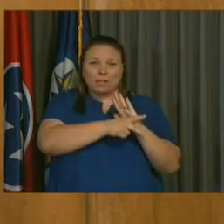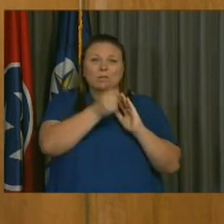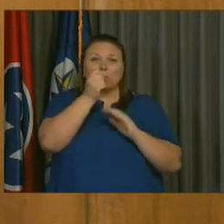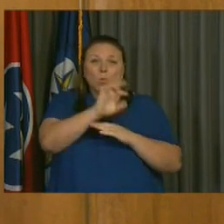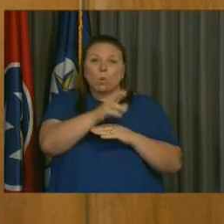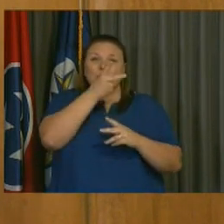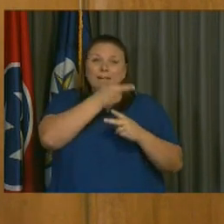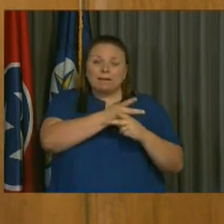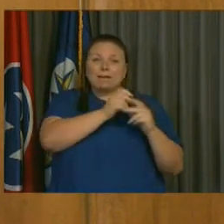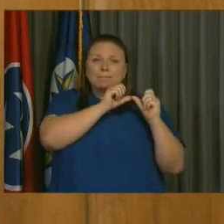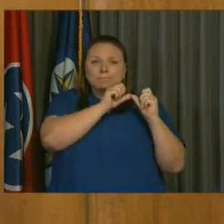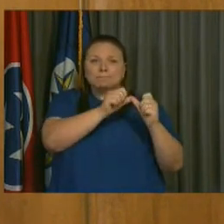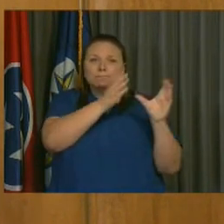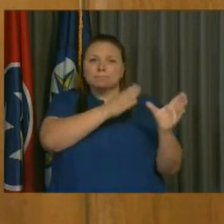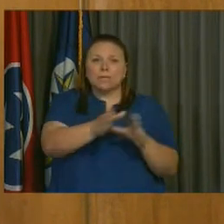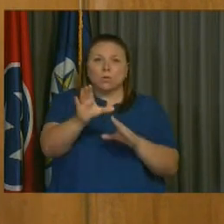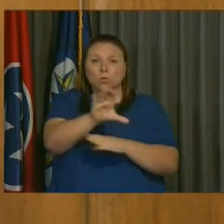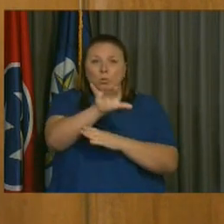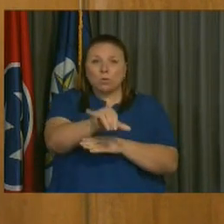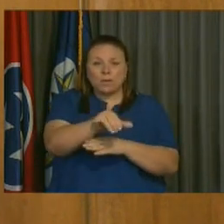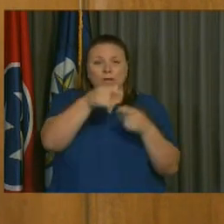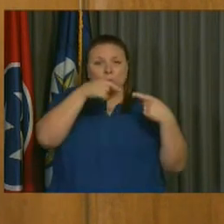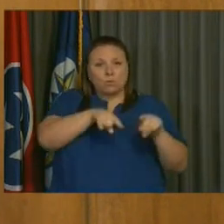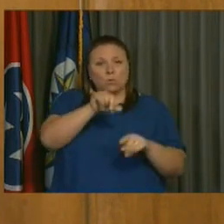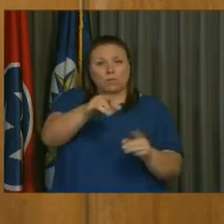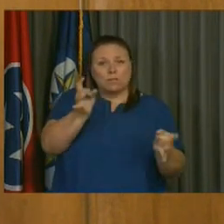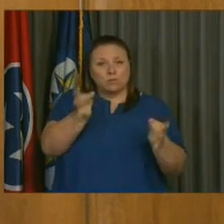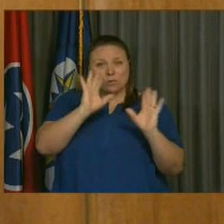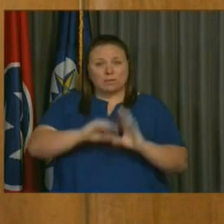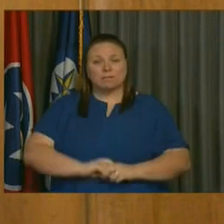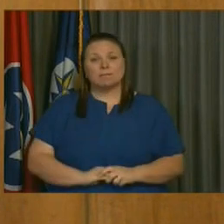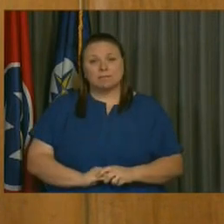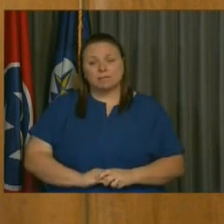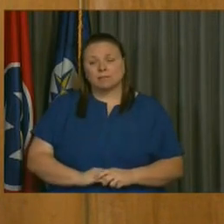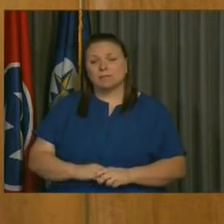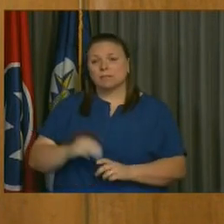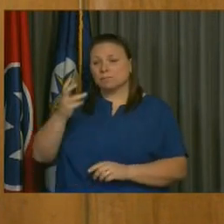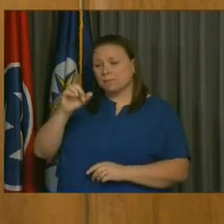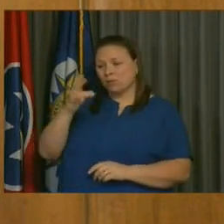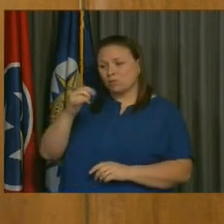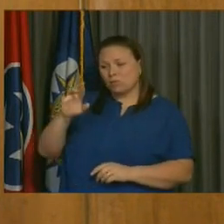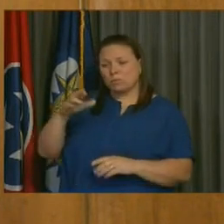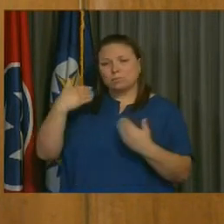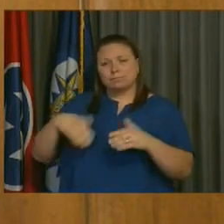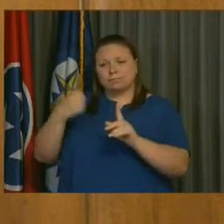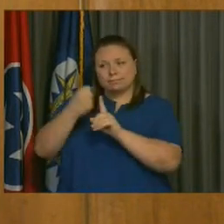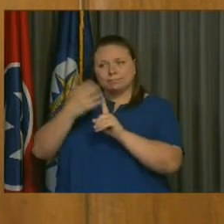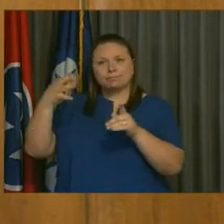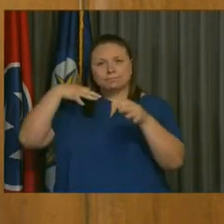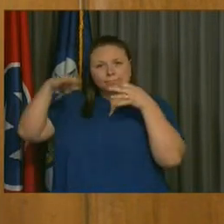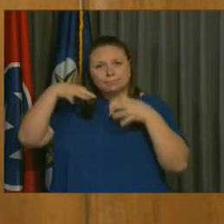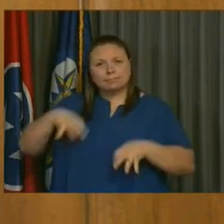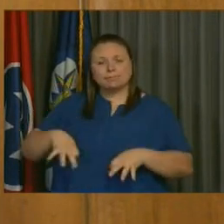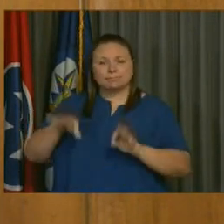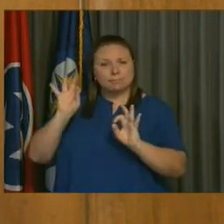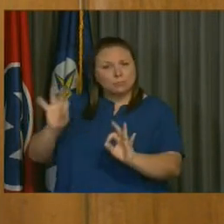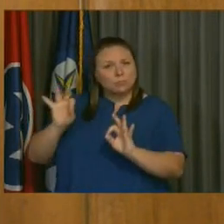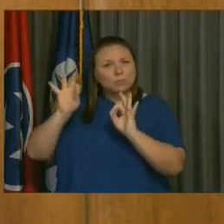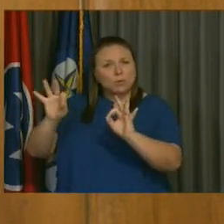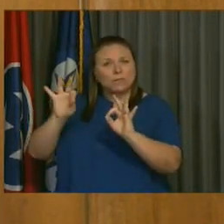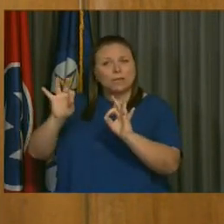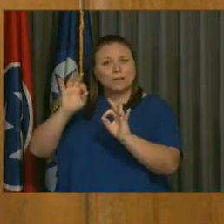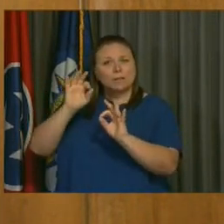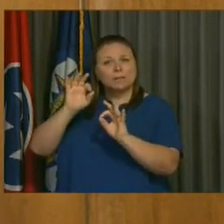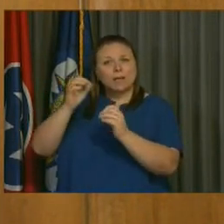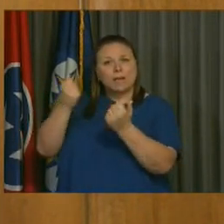be on a clear path to do so even during this crisis. And Mayor Cooper did a nice job of explaining the logic behind that, but in general,